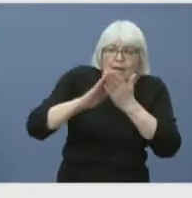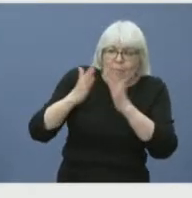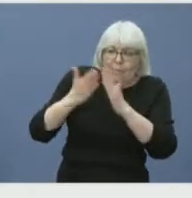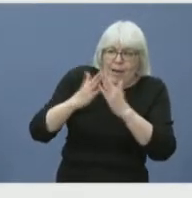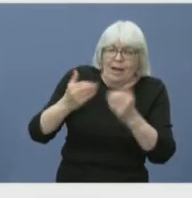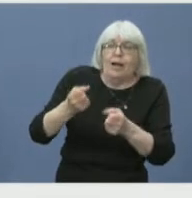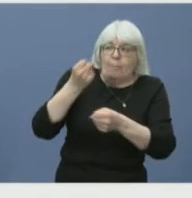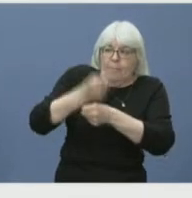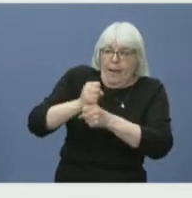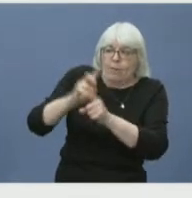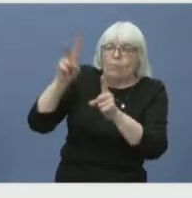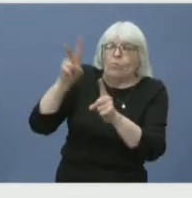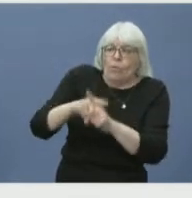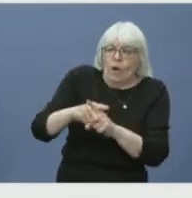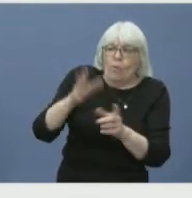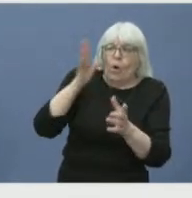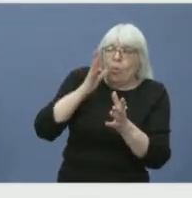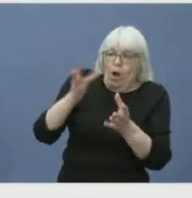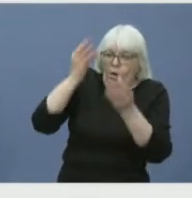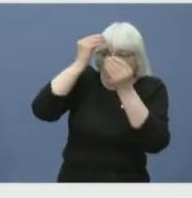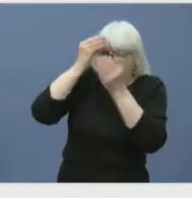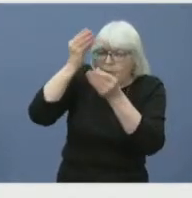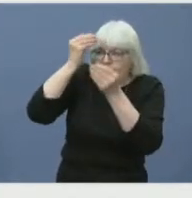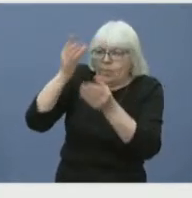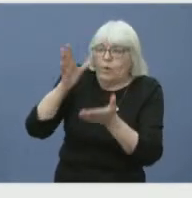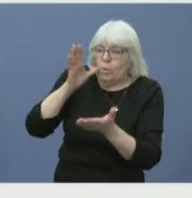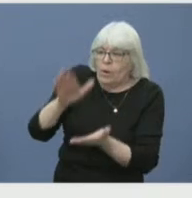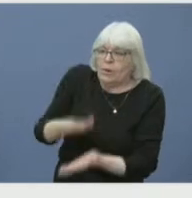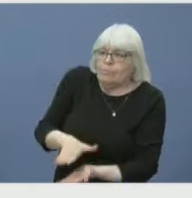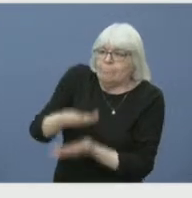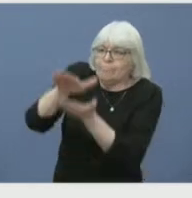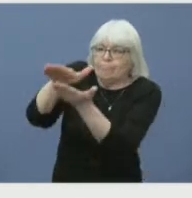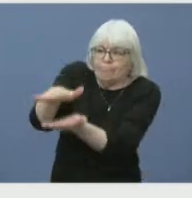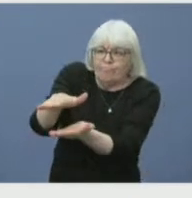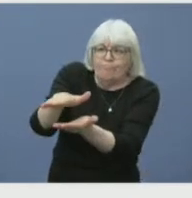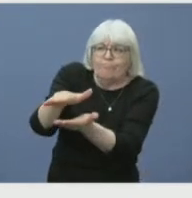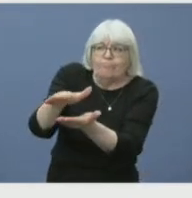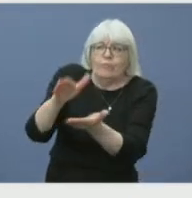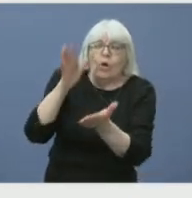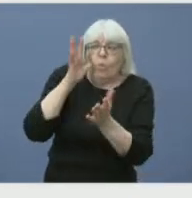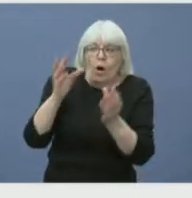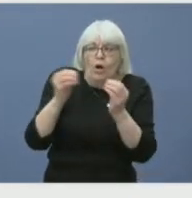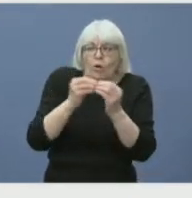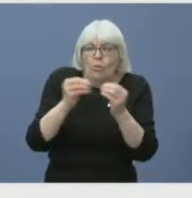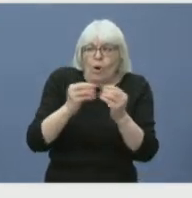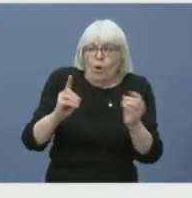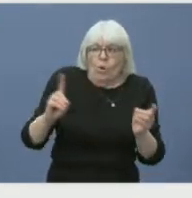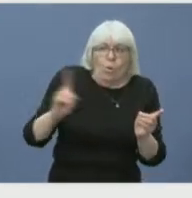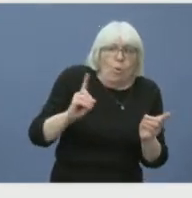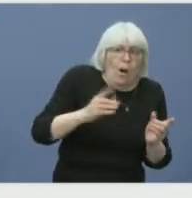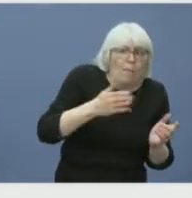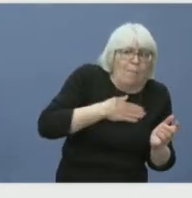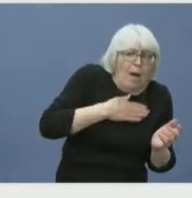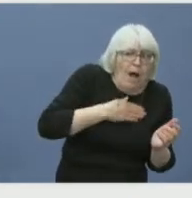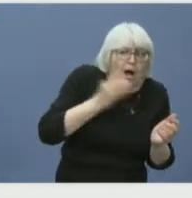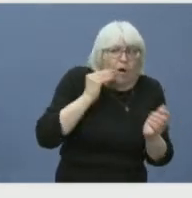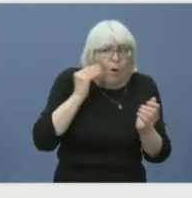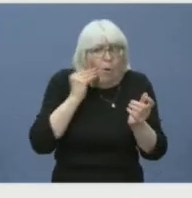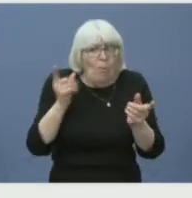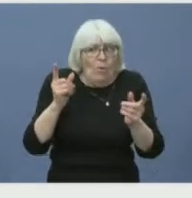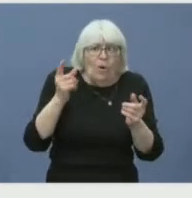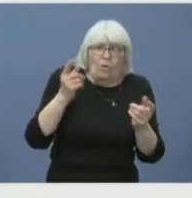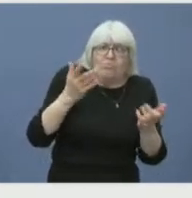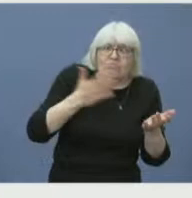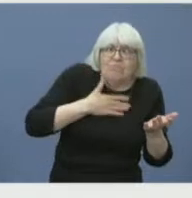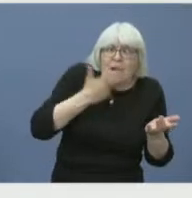an information package and learn more about the status of their property. Please remember that booking an appointment